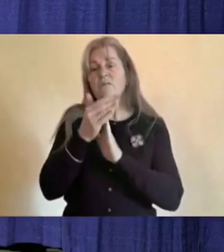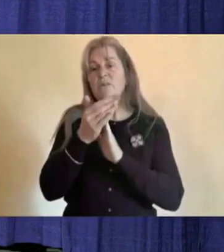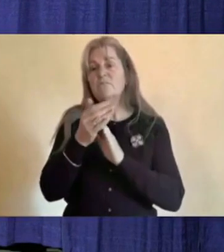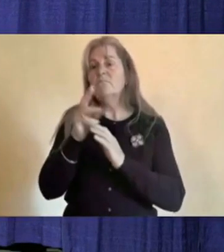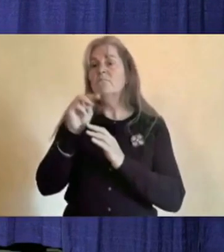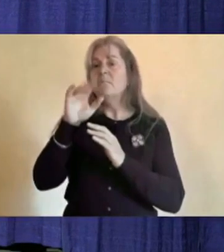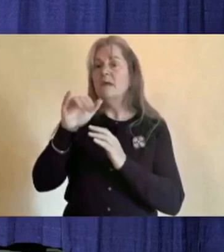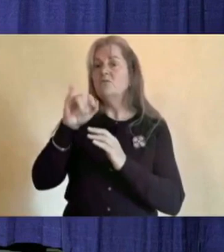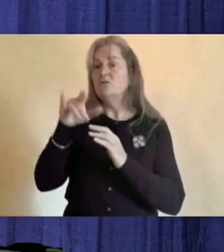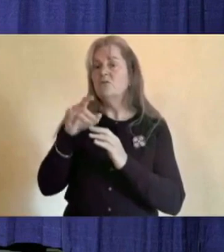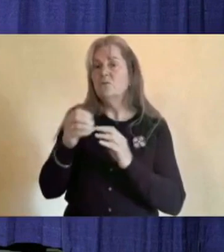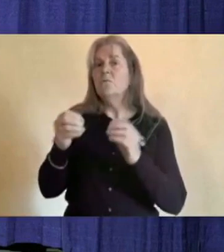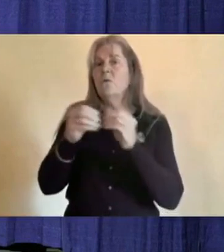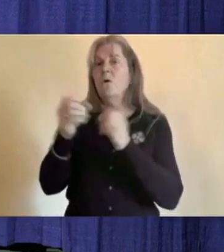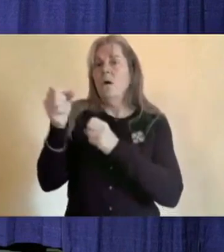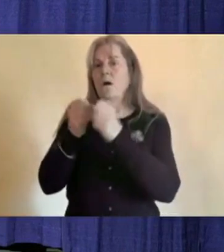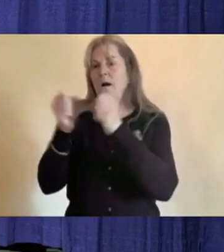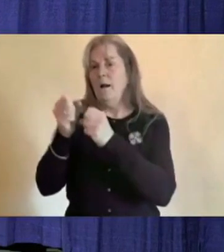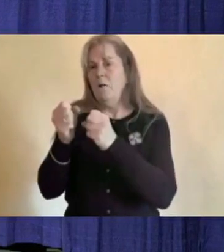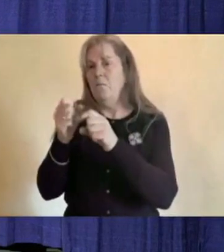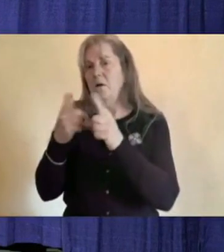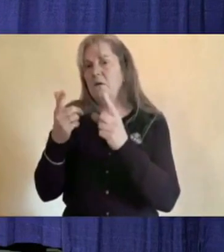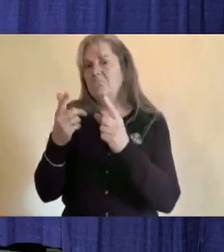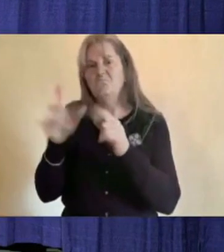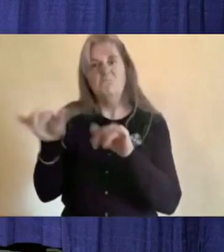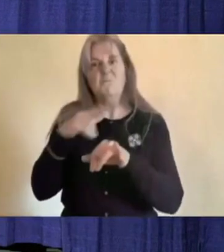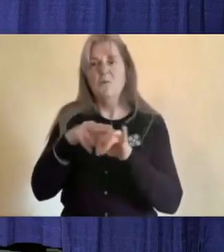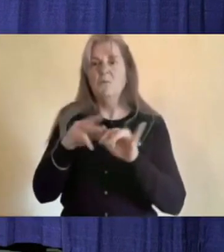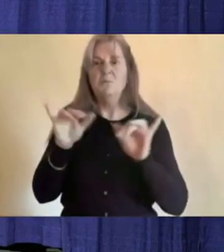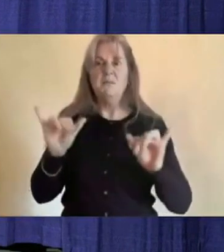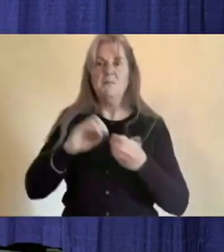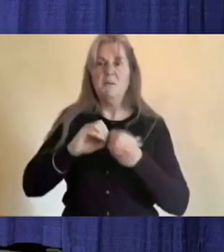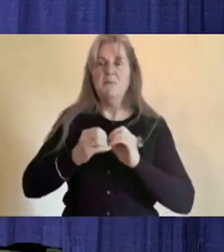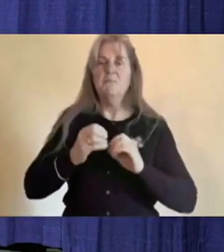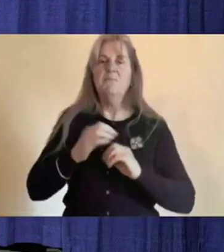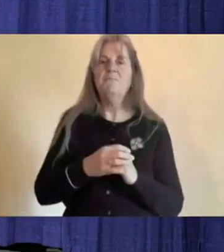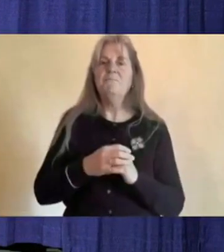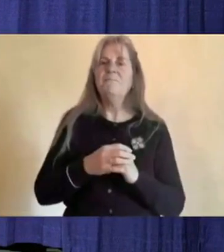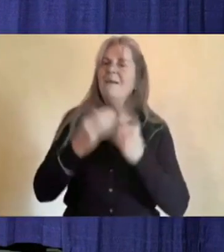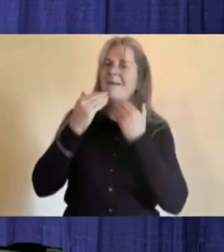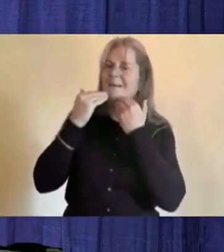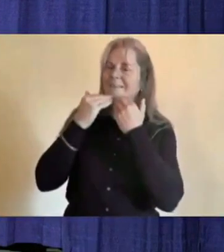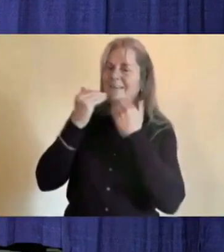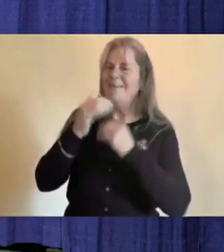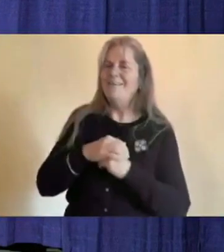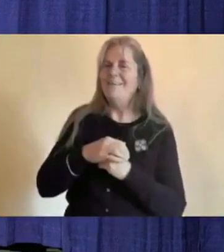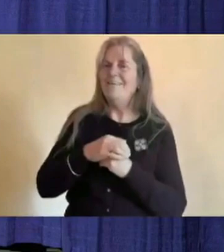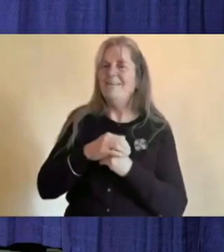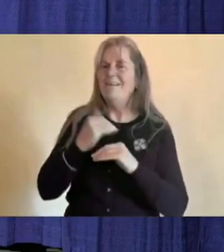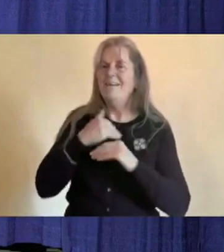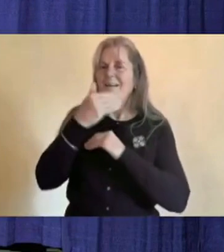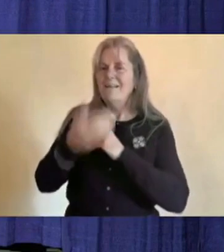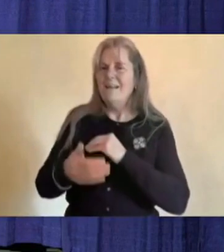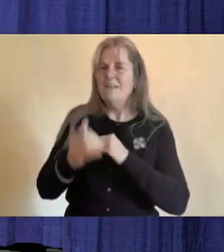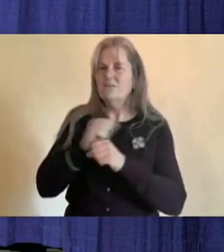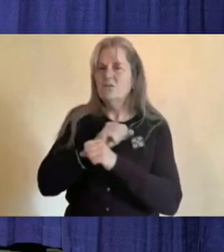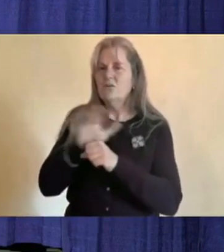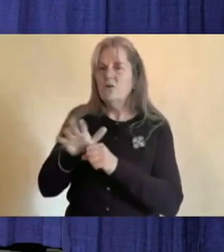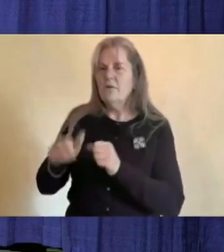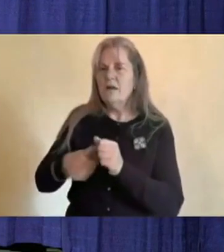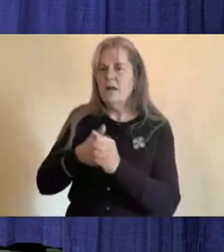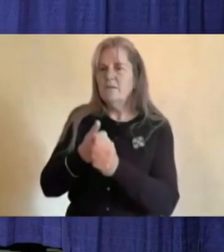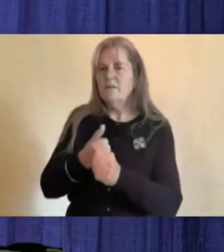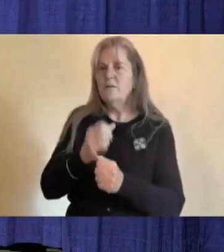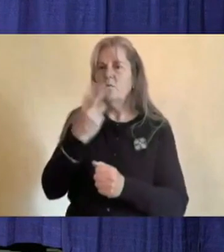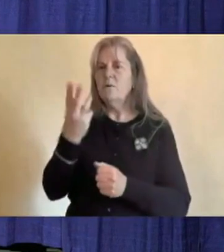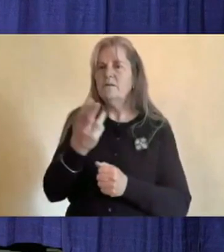Thank you. Again, I'd like to thank everyone for your time today. Our next COVID-19 update is scheduled for Wednesday, September 23rd